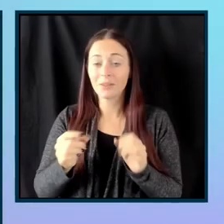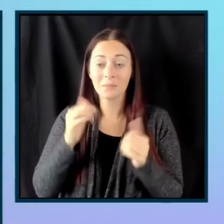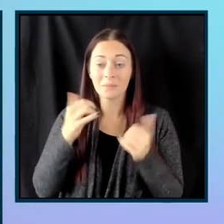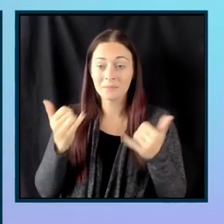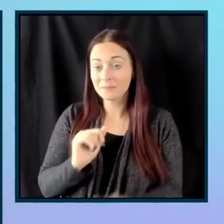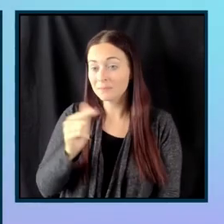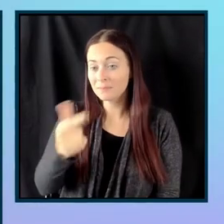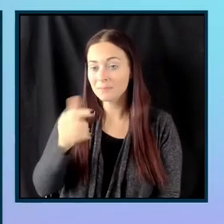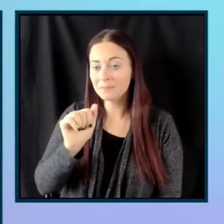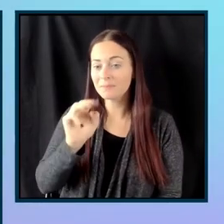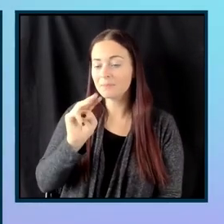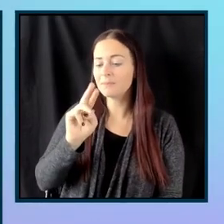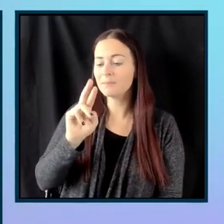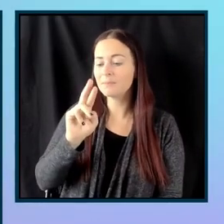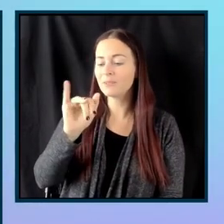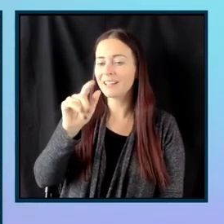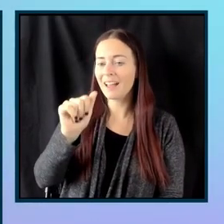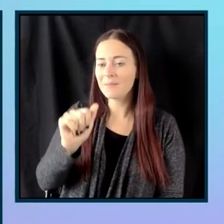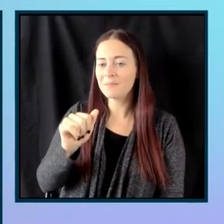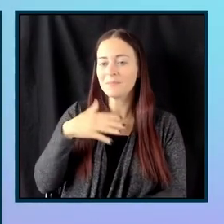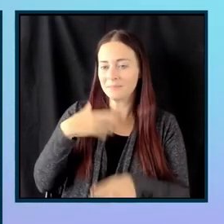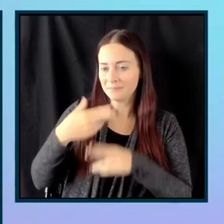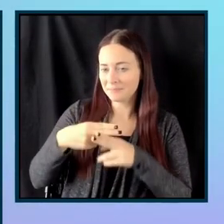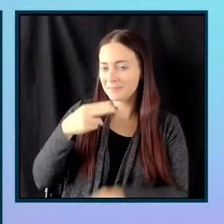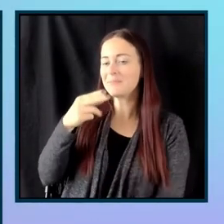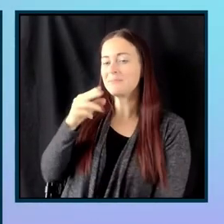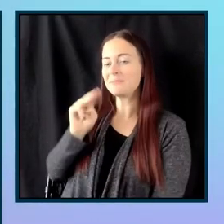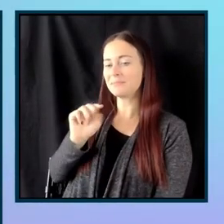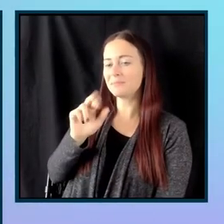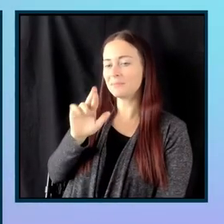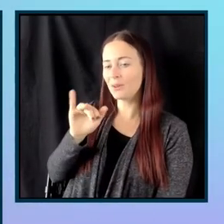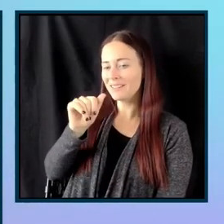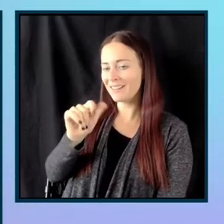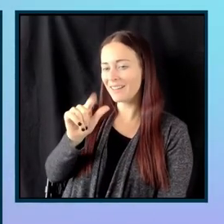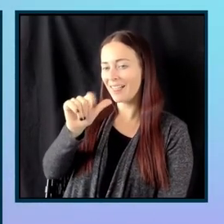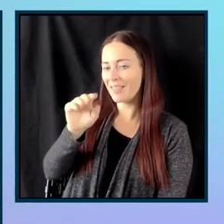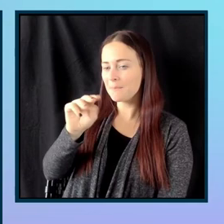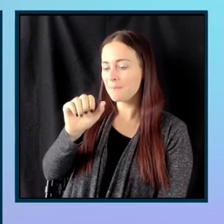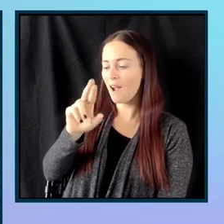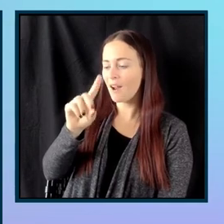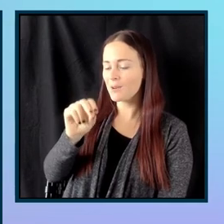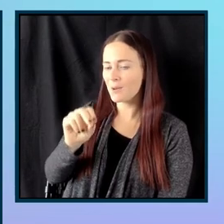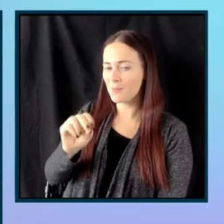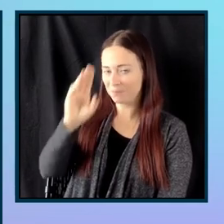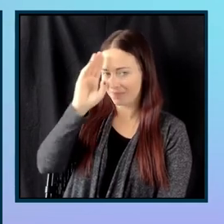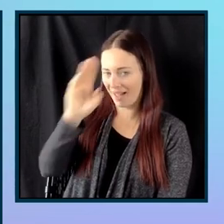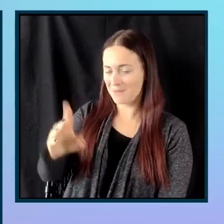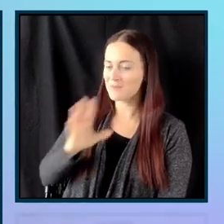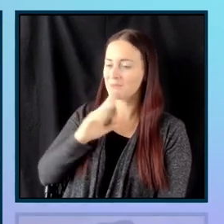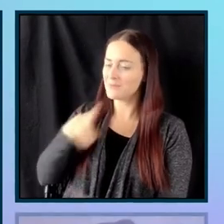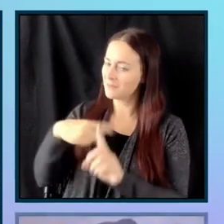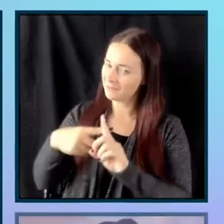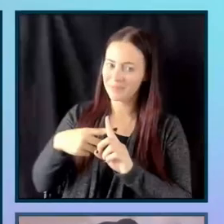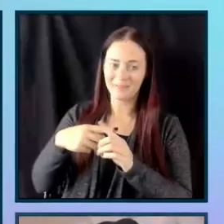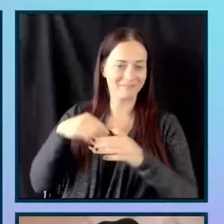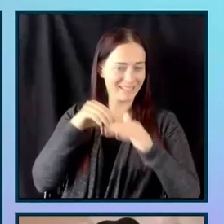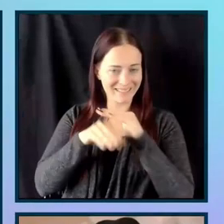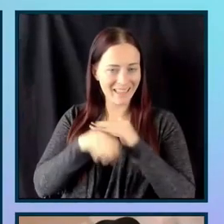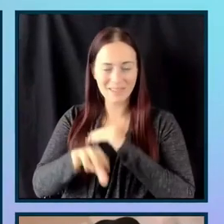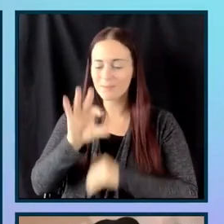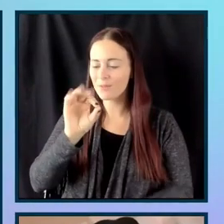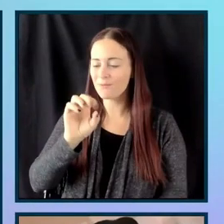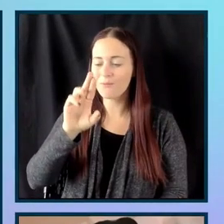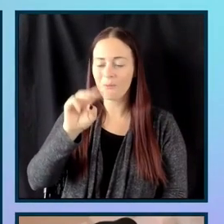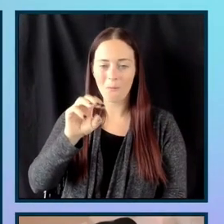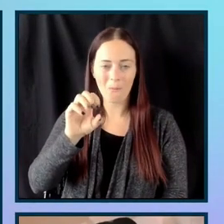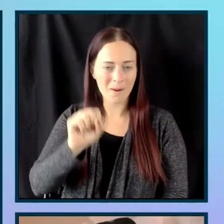Hello everyone, my name is Maria Lamardo and I'll be talking to you about accessible forms is not as difficult as you think. So let's